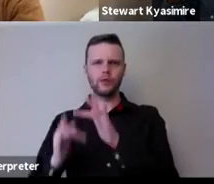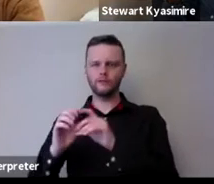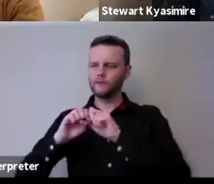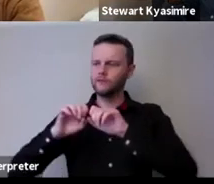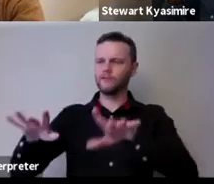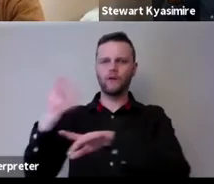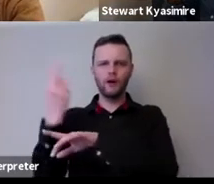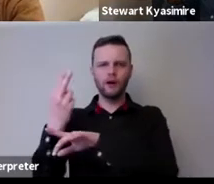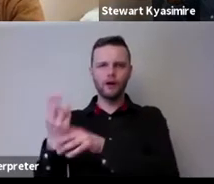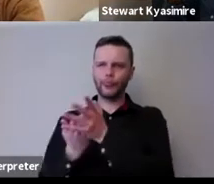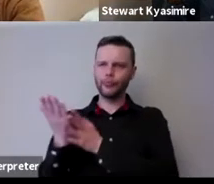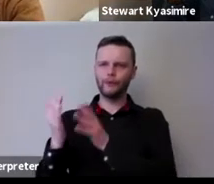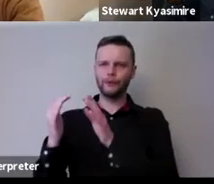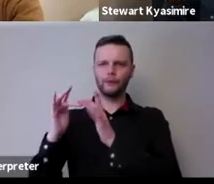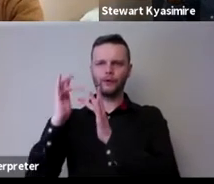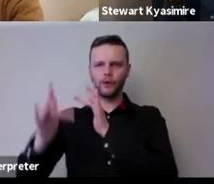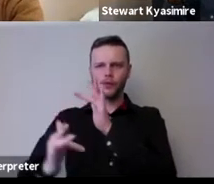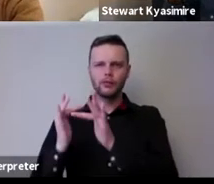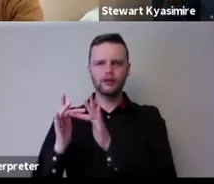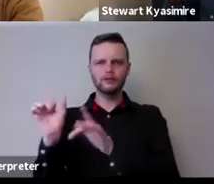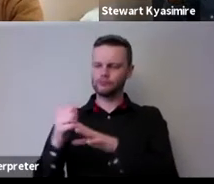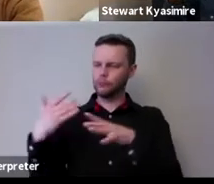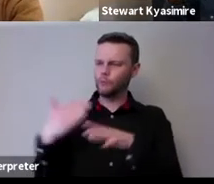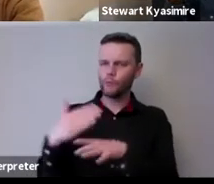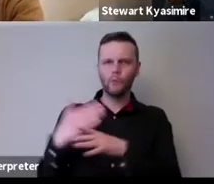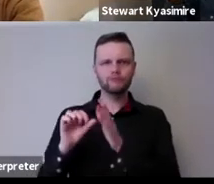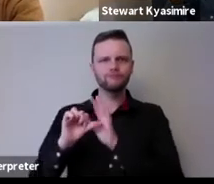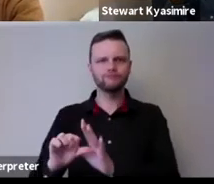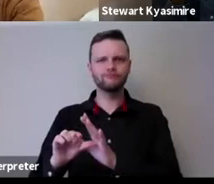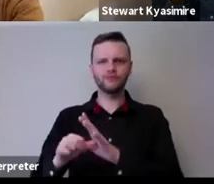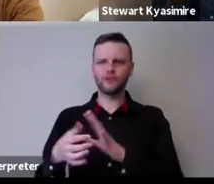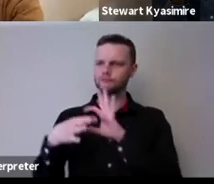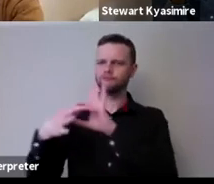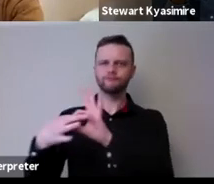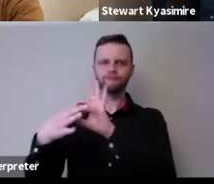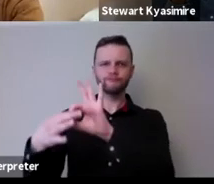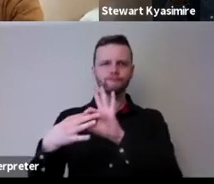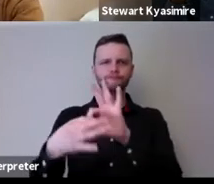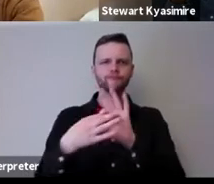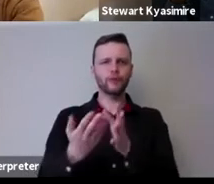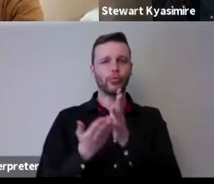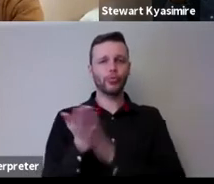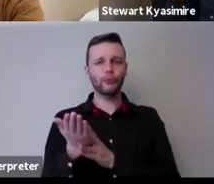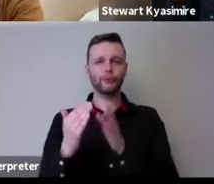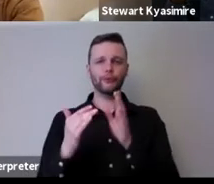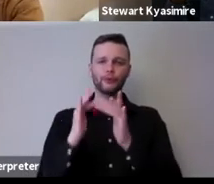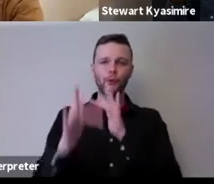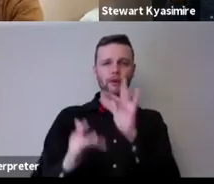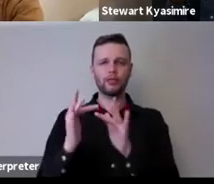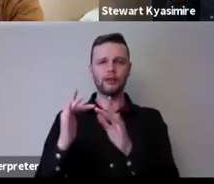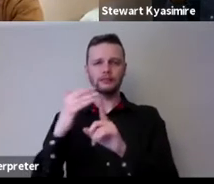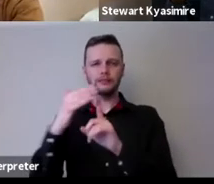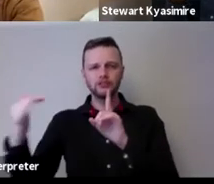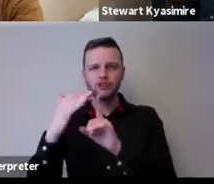artworks via digital routes why haven't we kind of worked a bit harder to facilitate engagement and activities through through digital means um